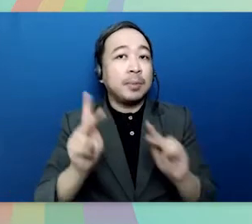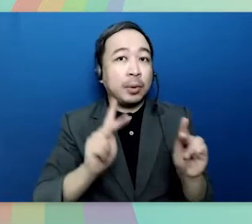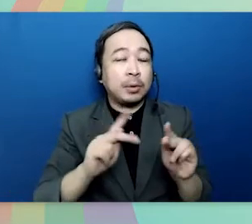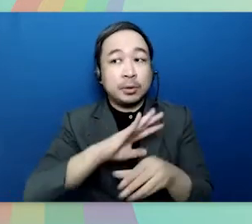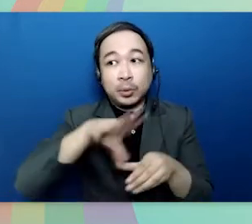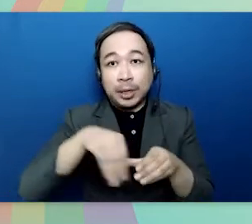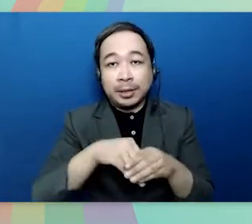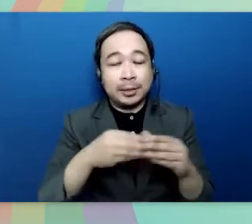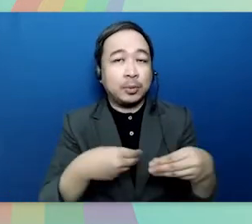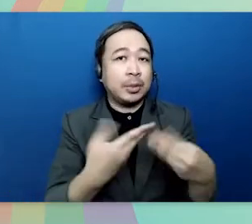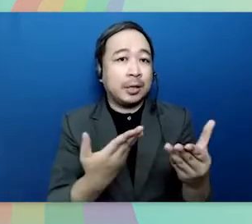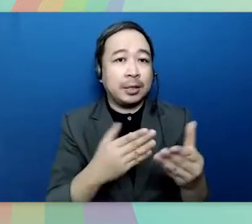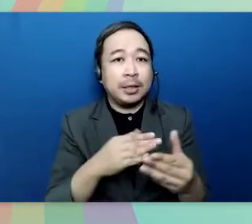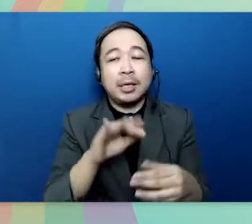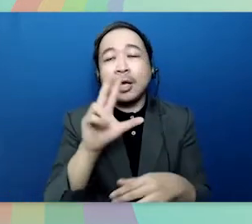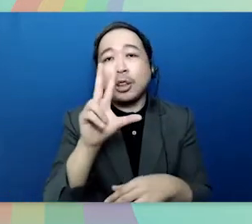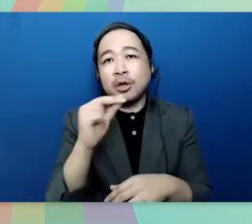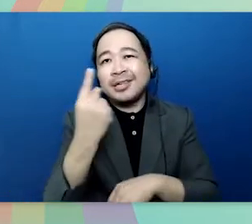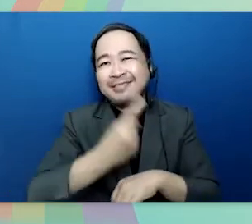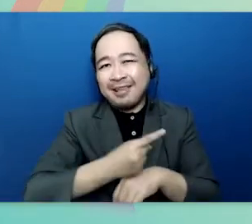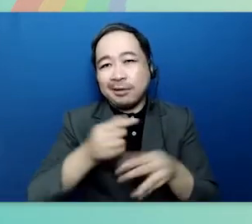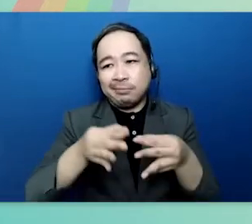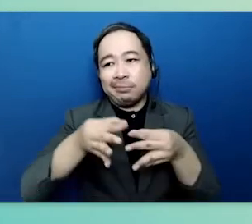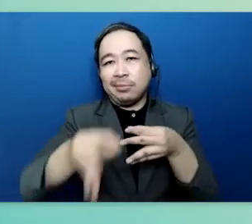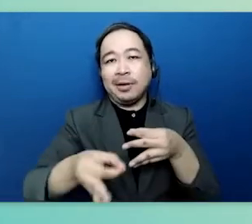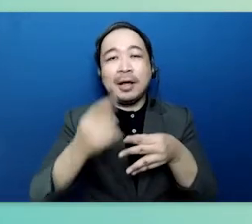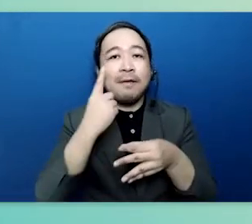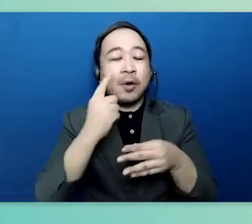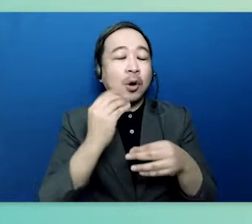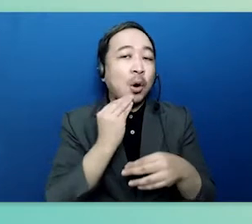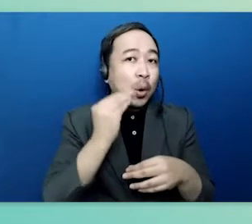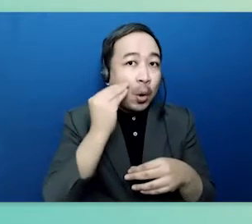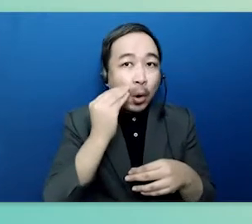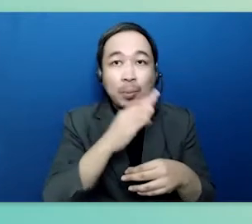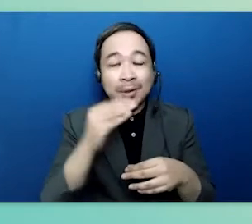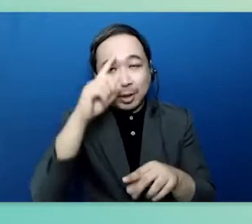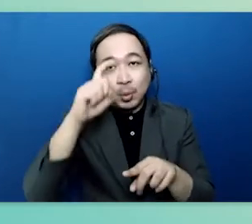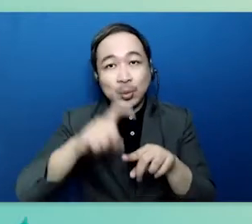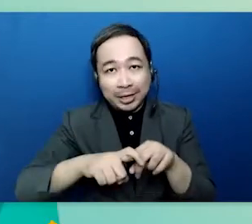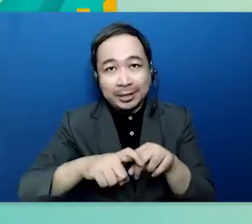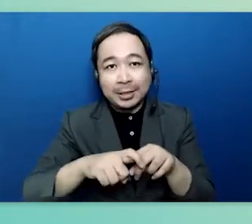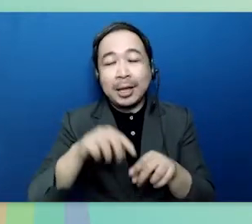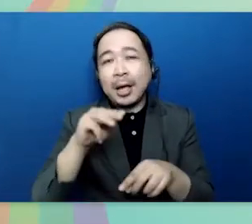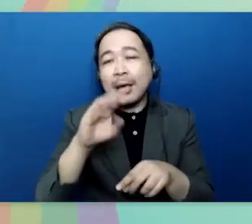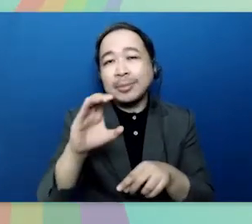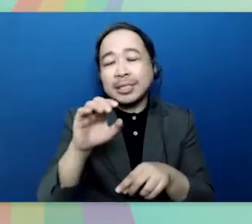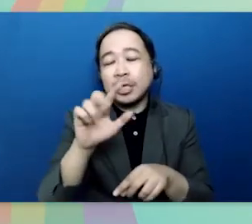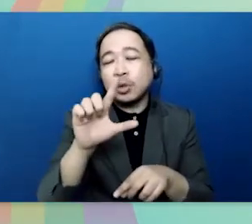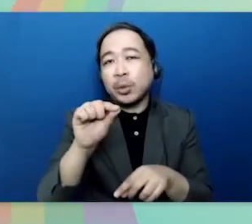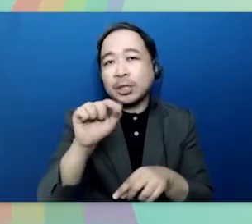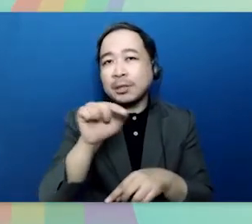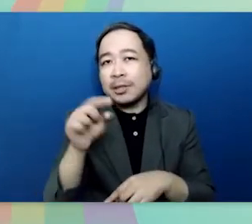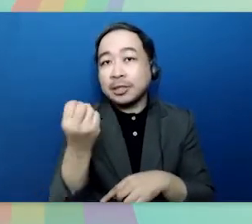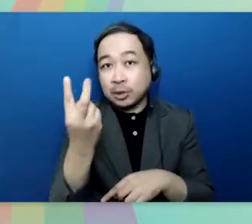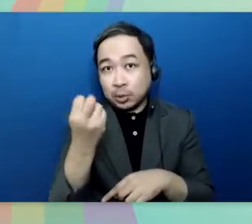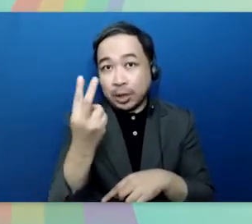among this is the issuance of a 30-day grace period for residential and commercial rents or mc20